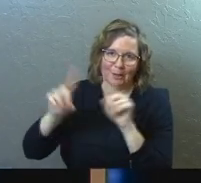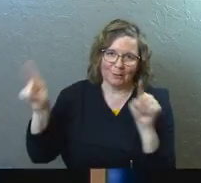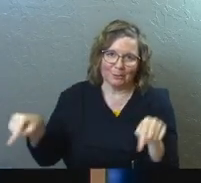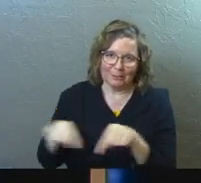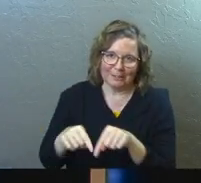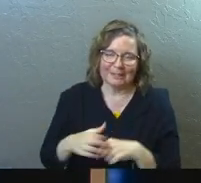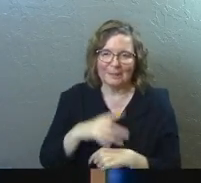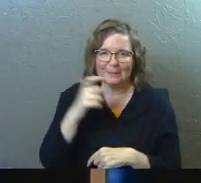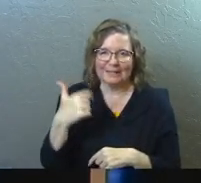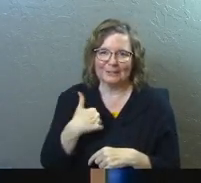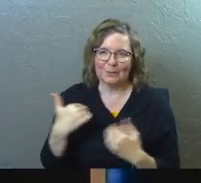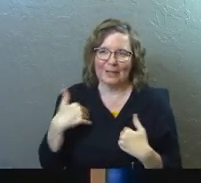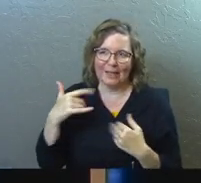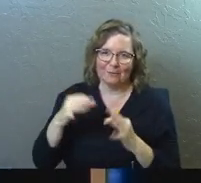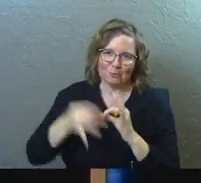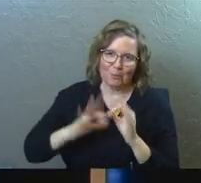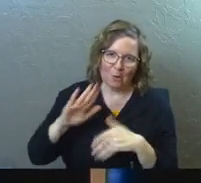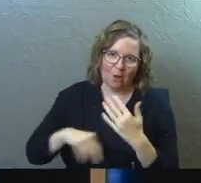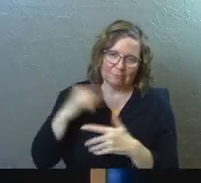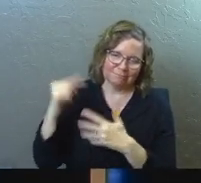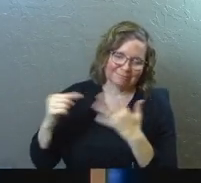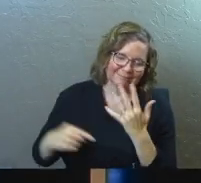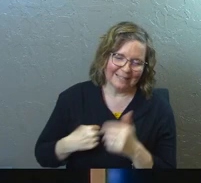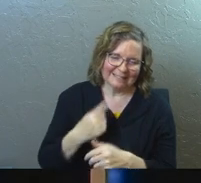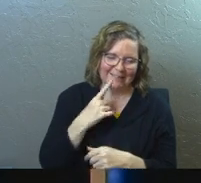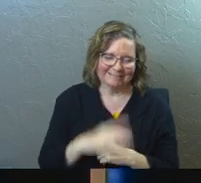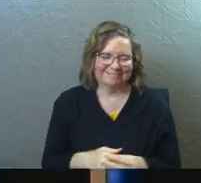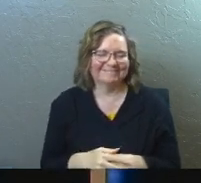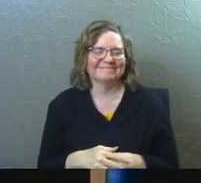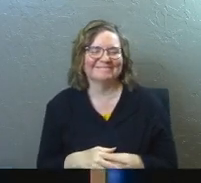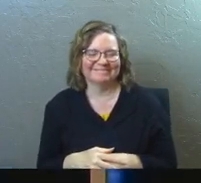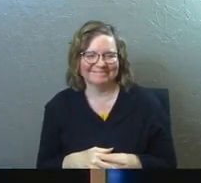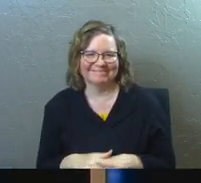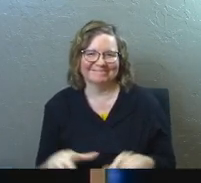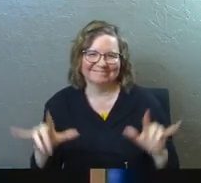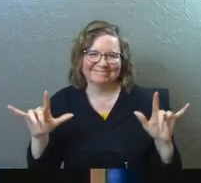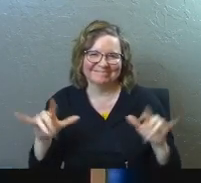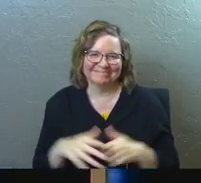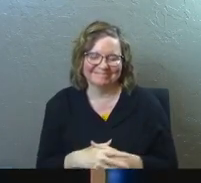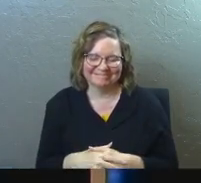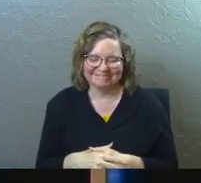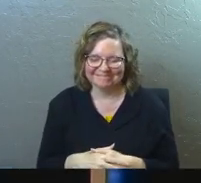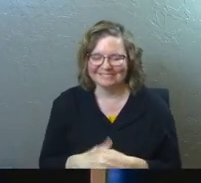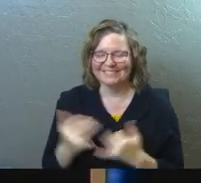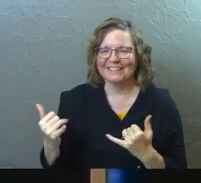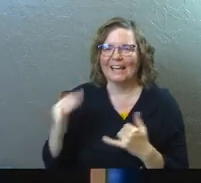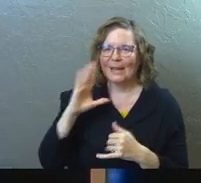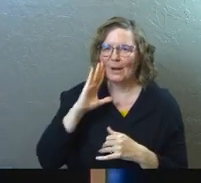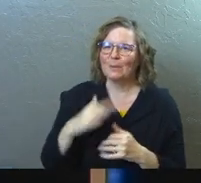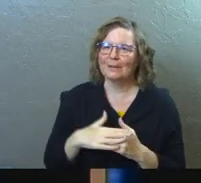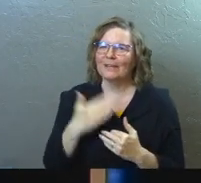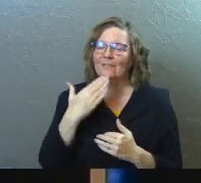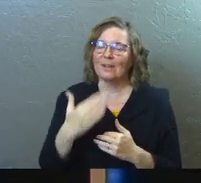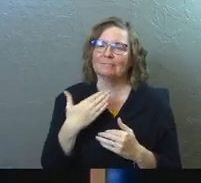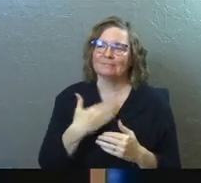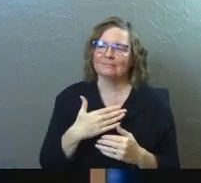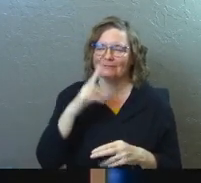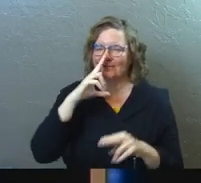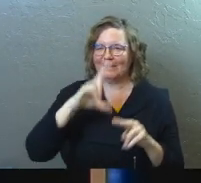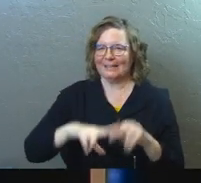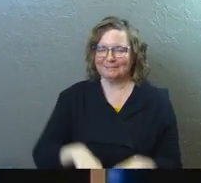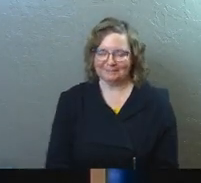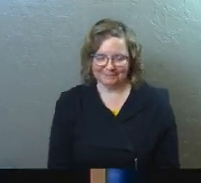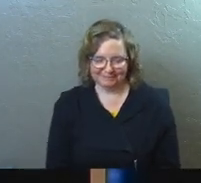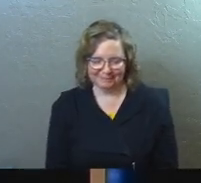on your screen. Cause she's going to have to interpret all this stuff I say about her right now. And, it's going to be very, very